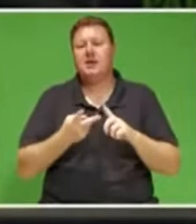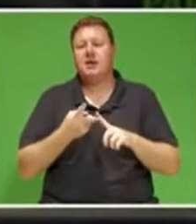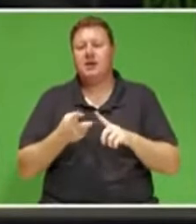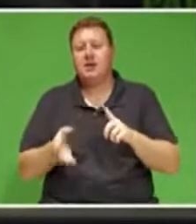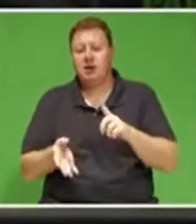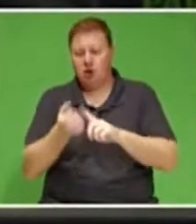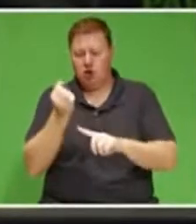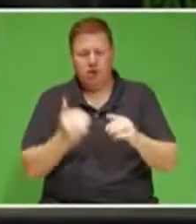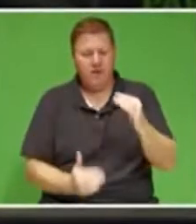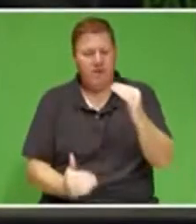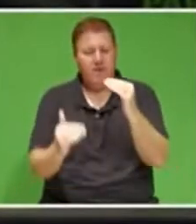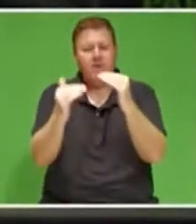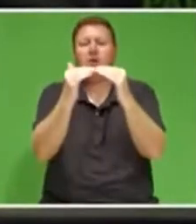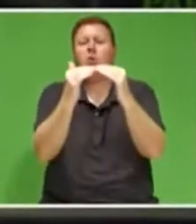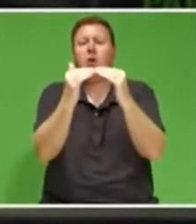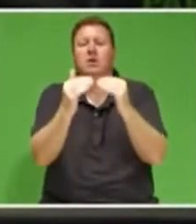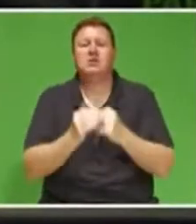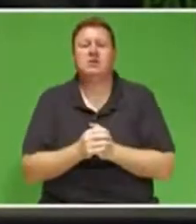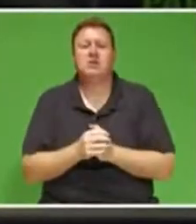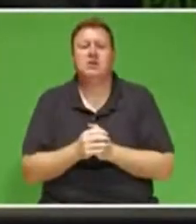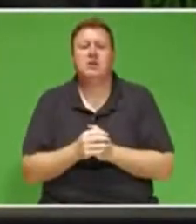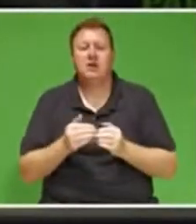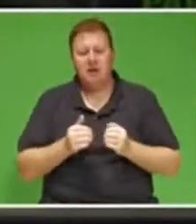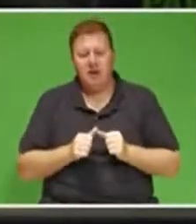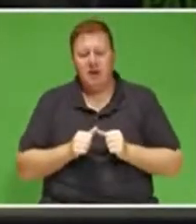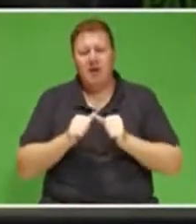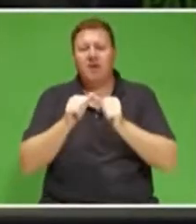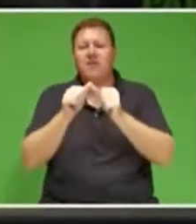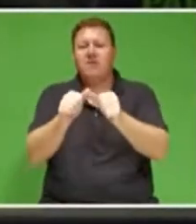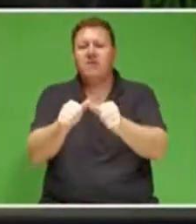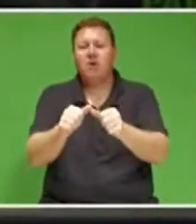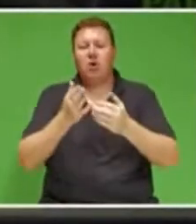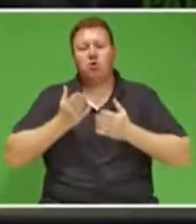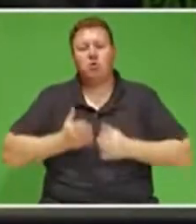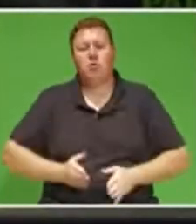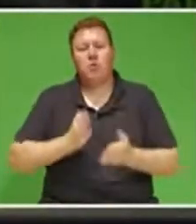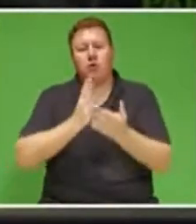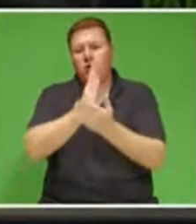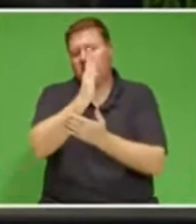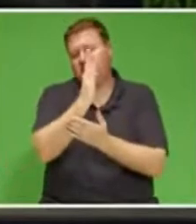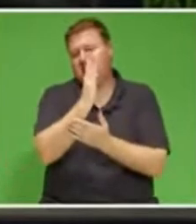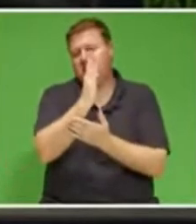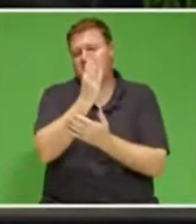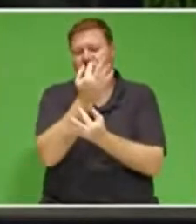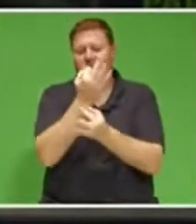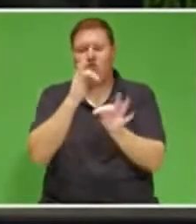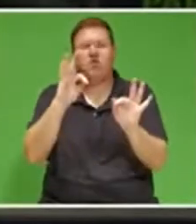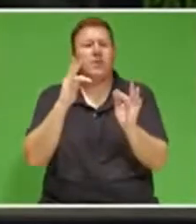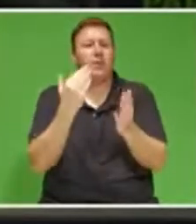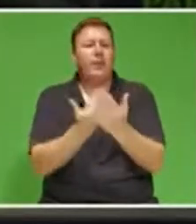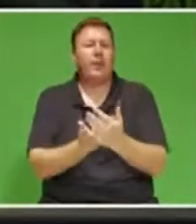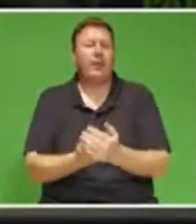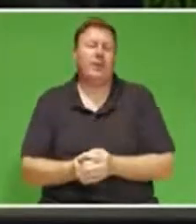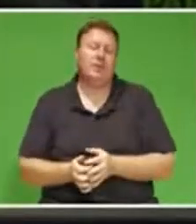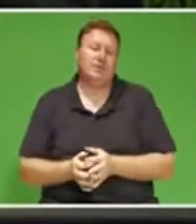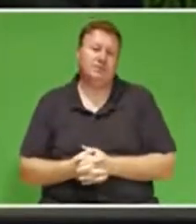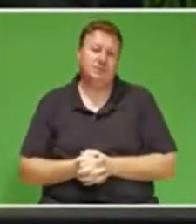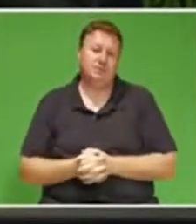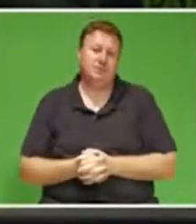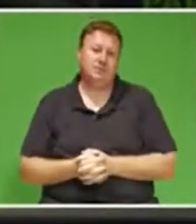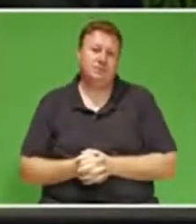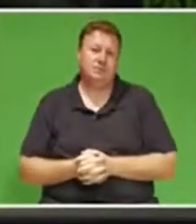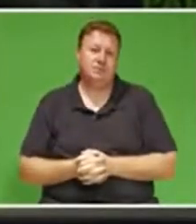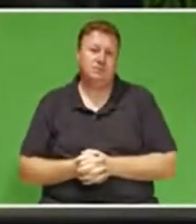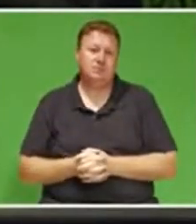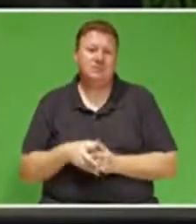equality, and the advancement of human rights and freedoms. And it calls